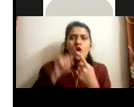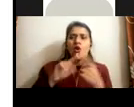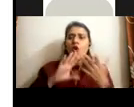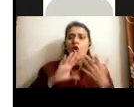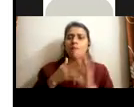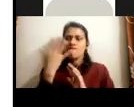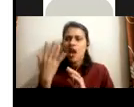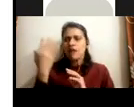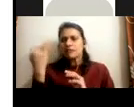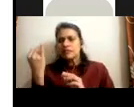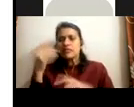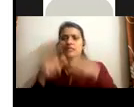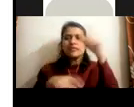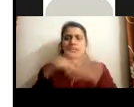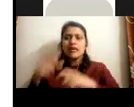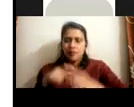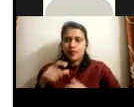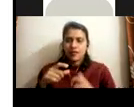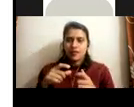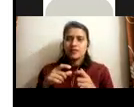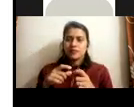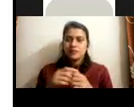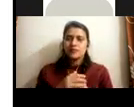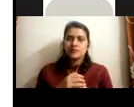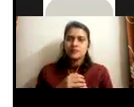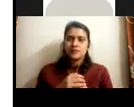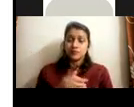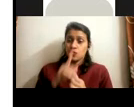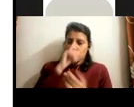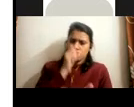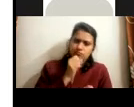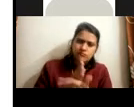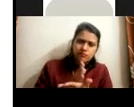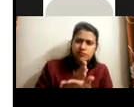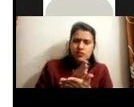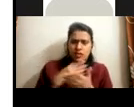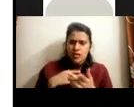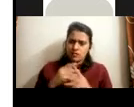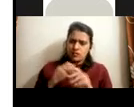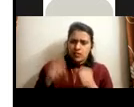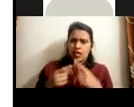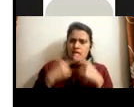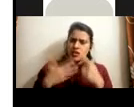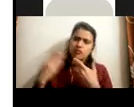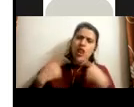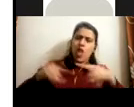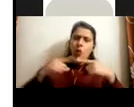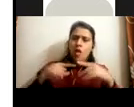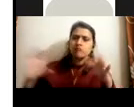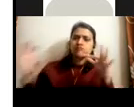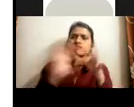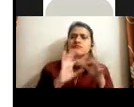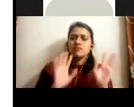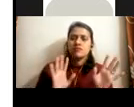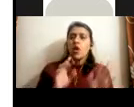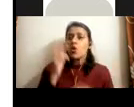companies are, uh, the ones who are, coming to train. Yes, your question is right. We may limit the person's choice to one